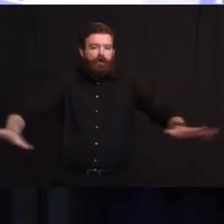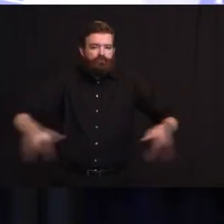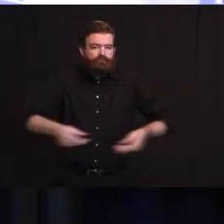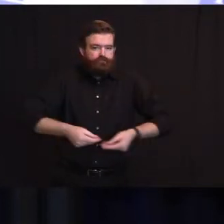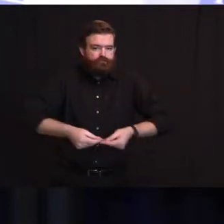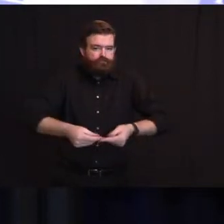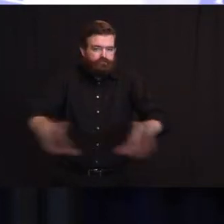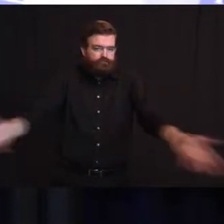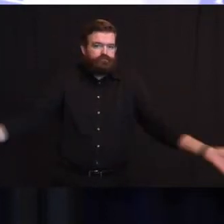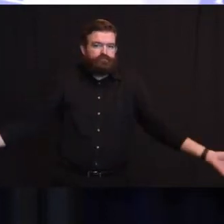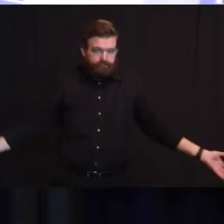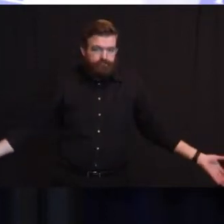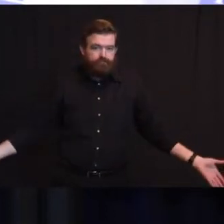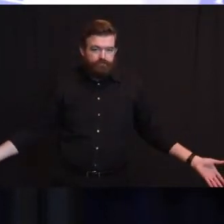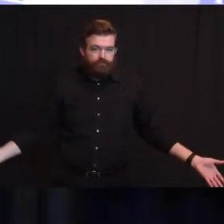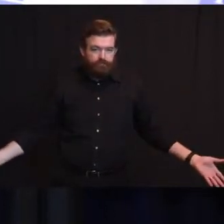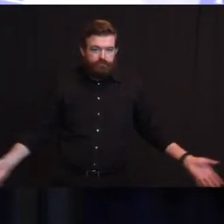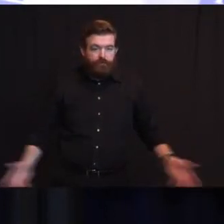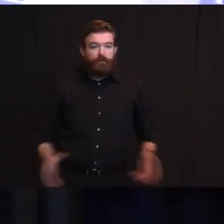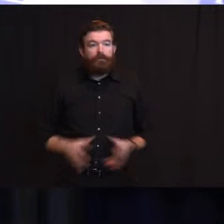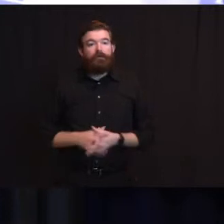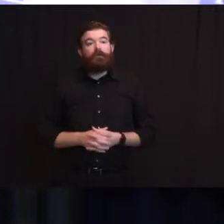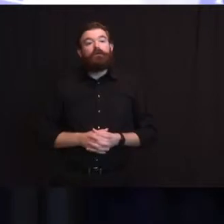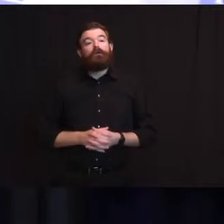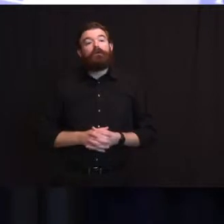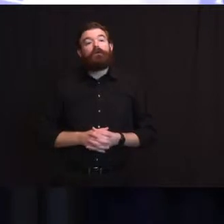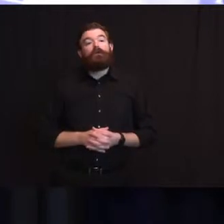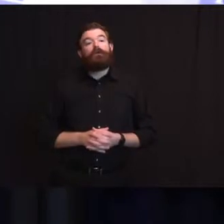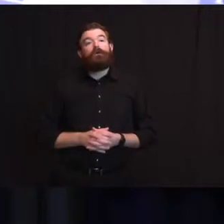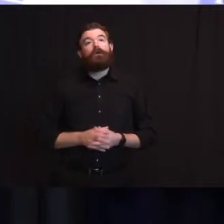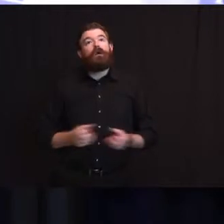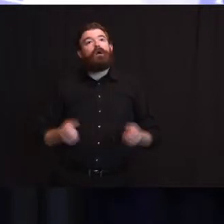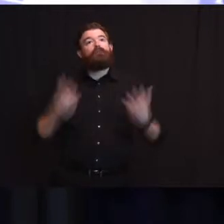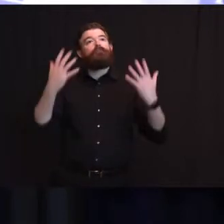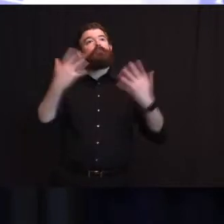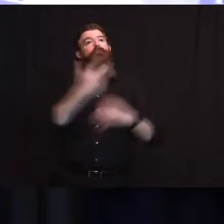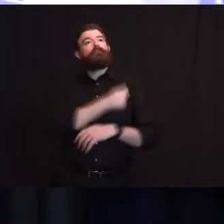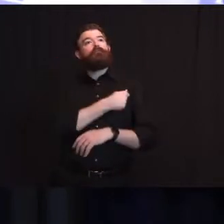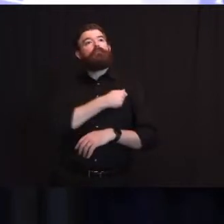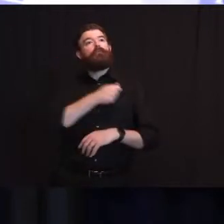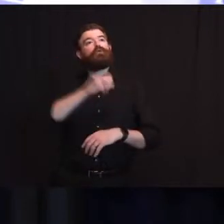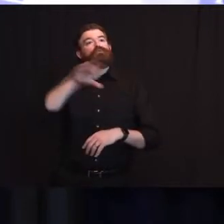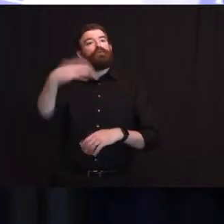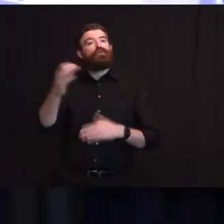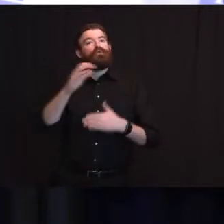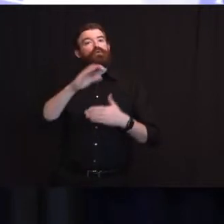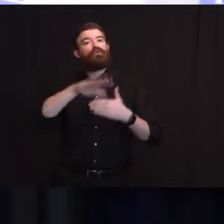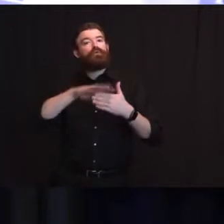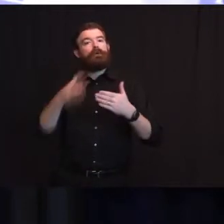over the Christmas weekend. Therefore, when we look back at the first week, December 14th to December 21st,